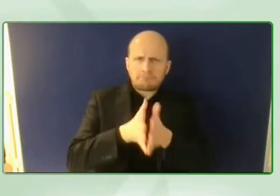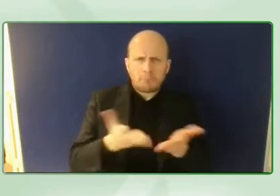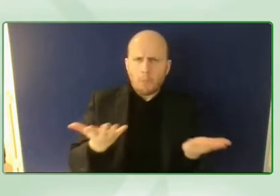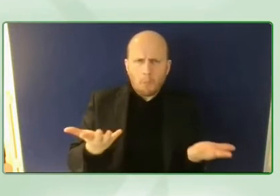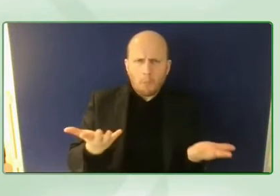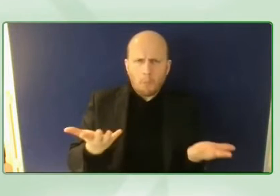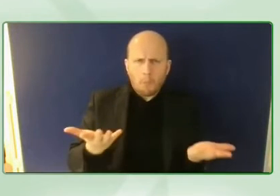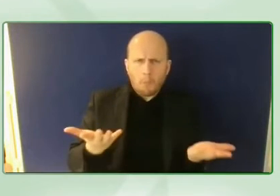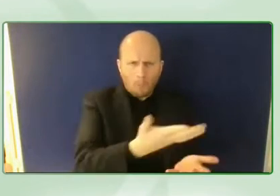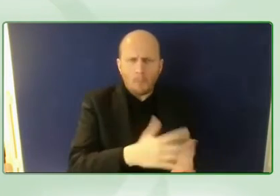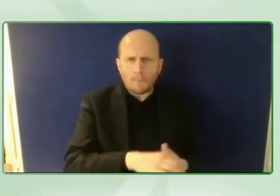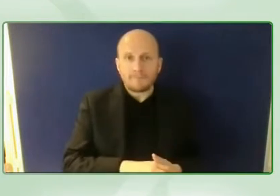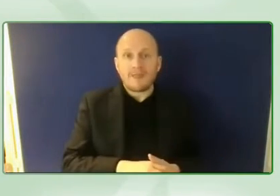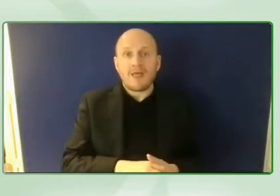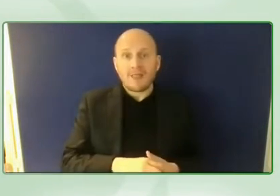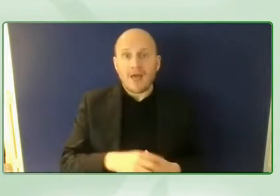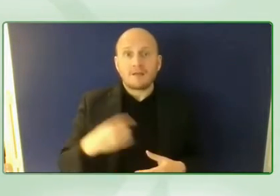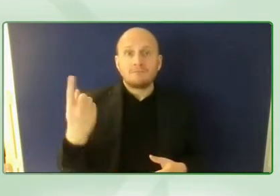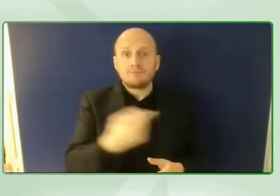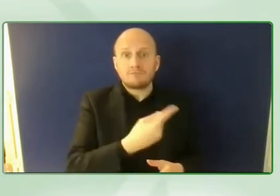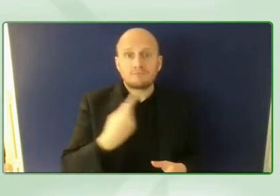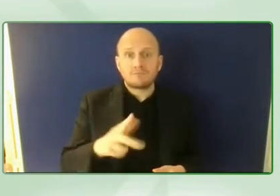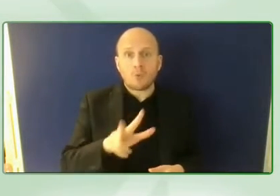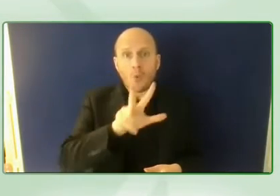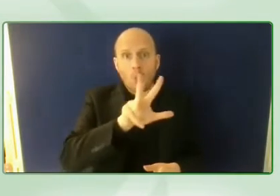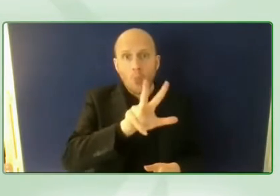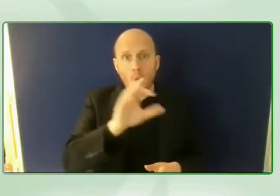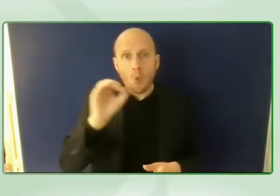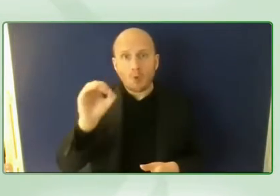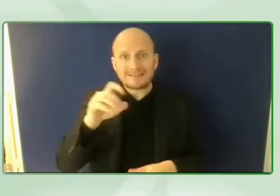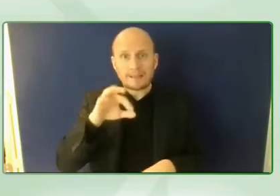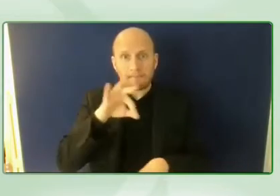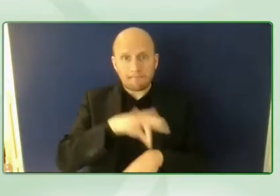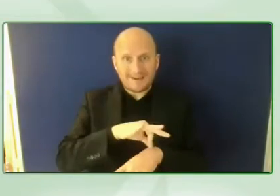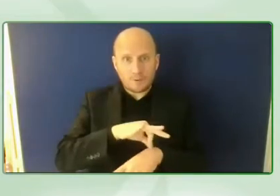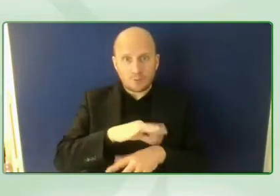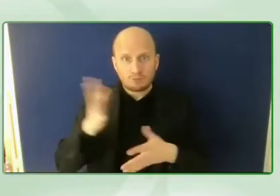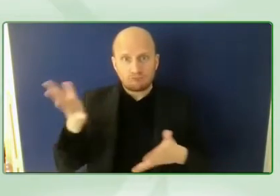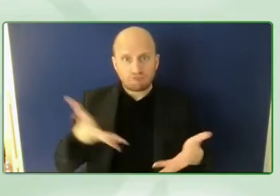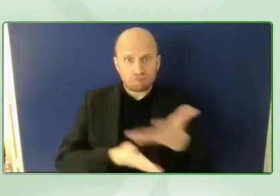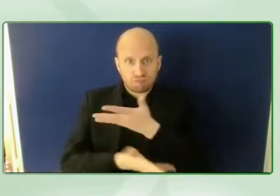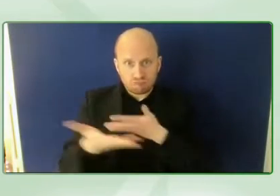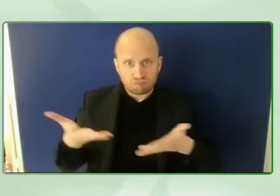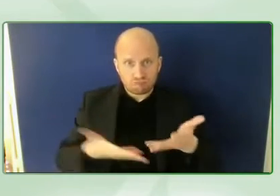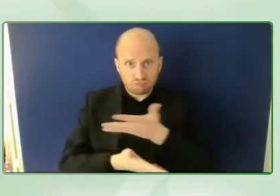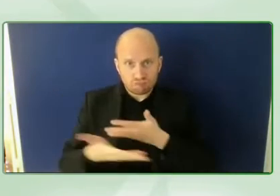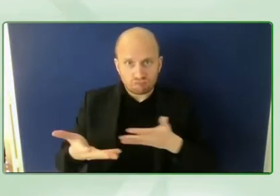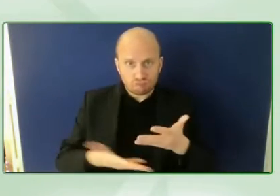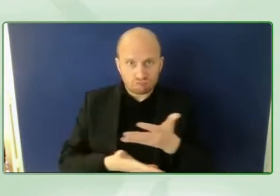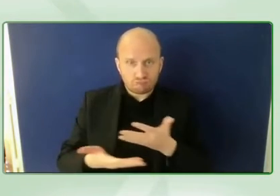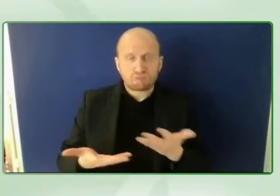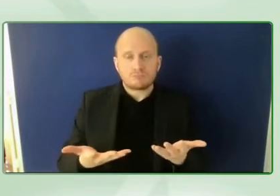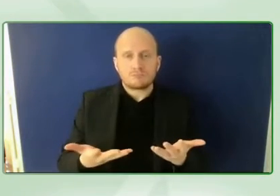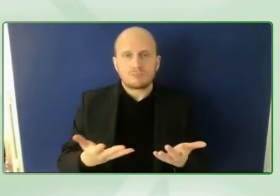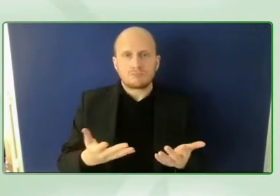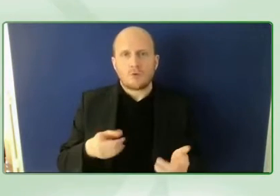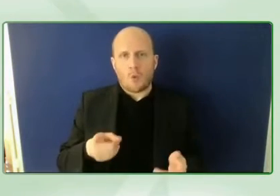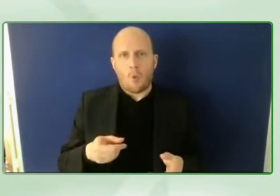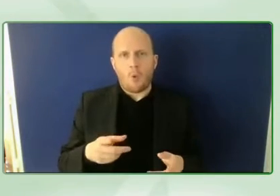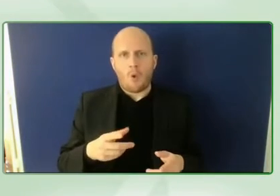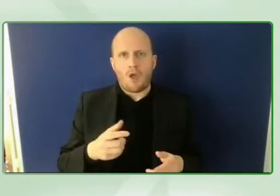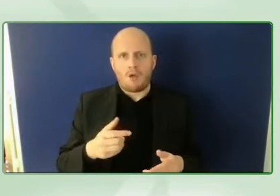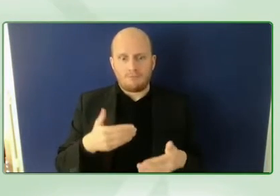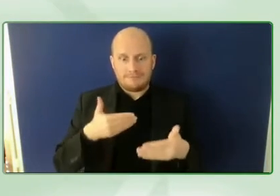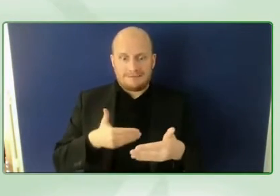30 minute fireside talk so a double session here at the zero project uh conference 2022 um